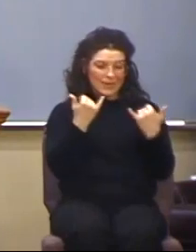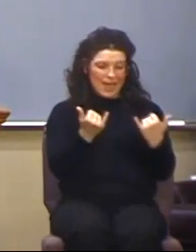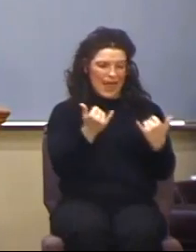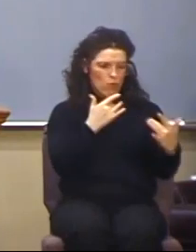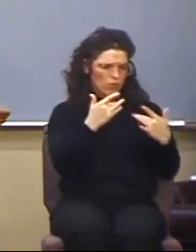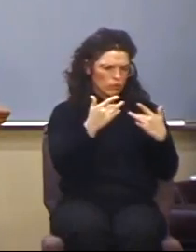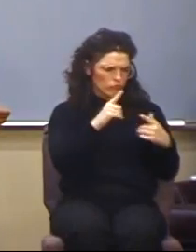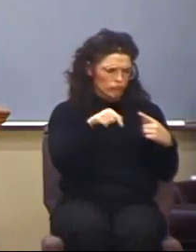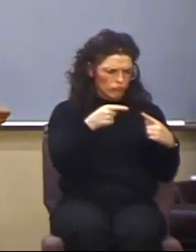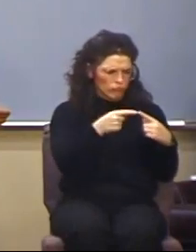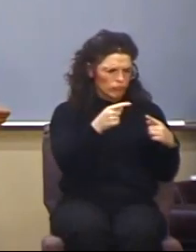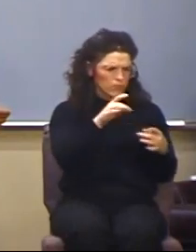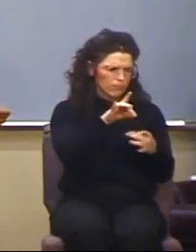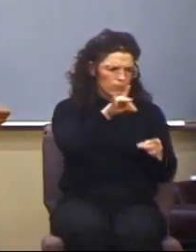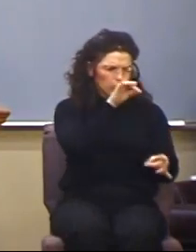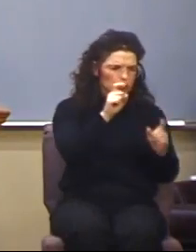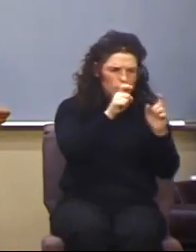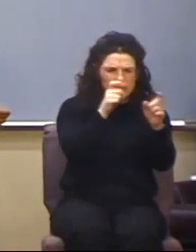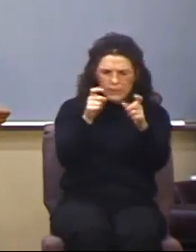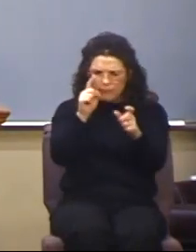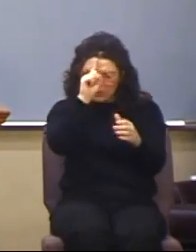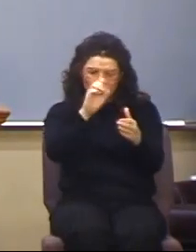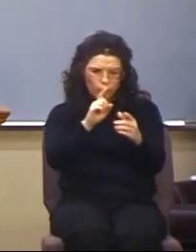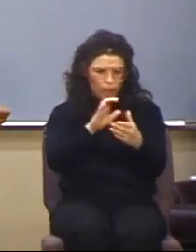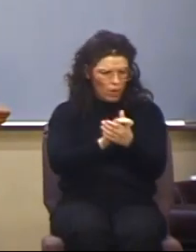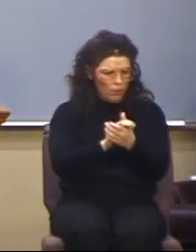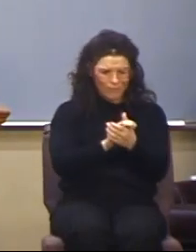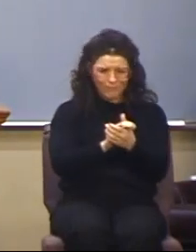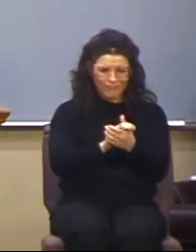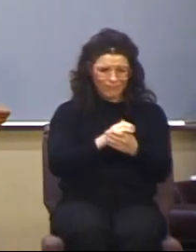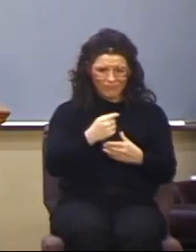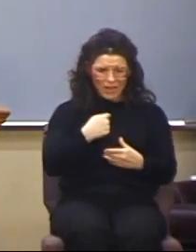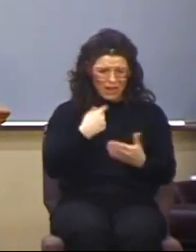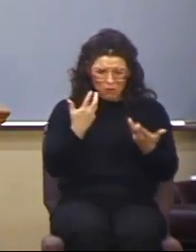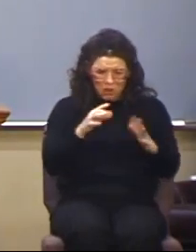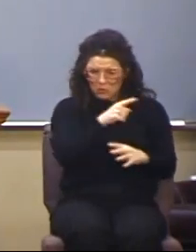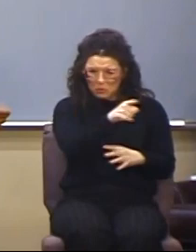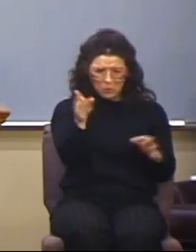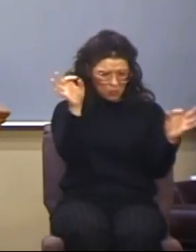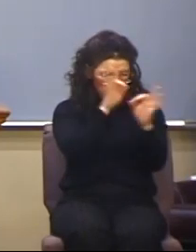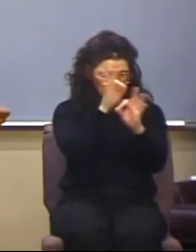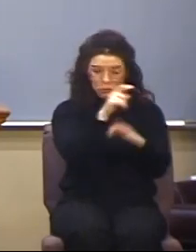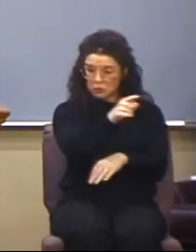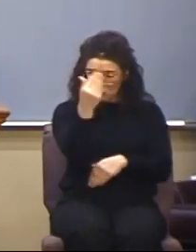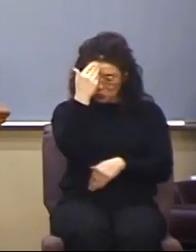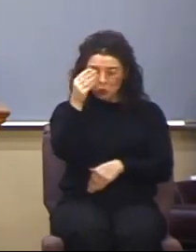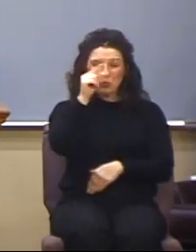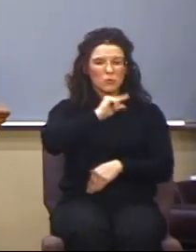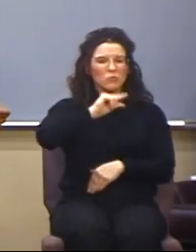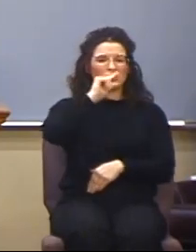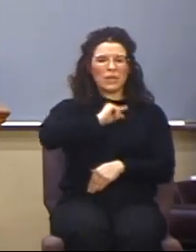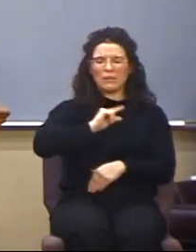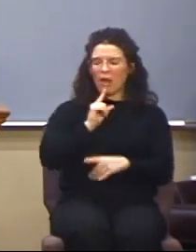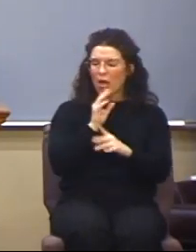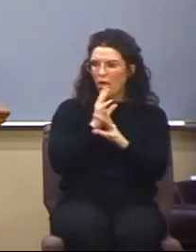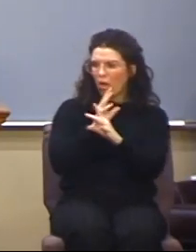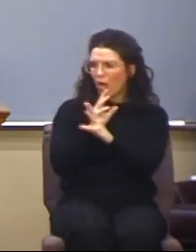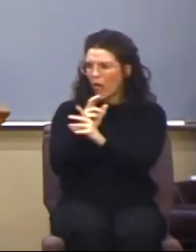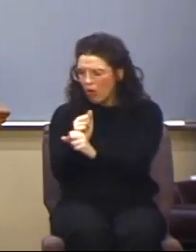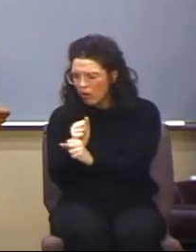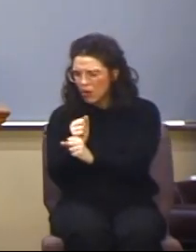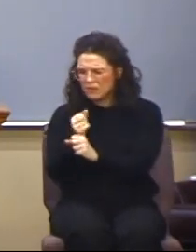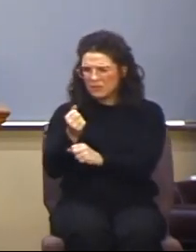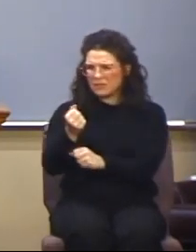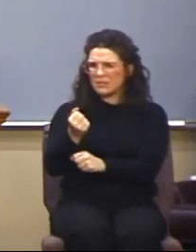brethren, I would not have you ignorant. Ye know that ye were Gentiles, carried away unto these dumb idols, even as ye were